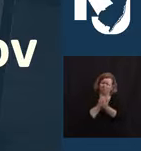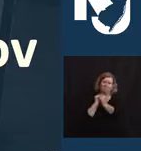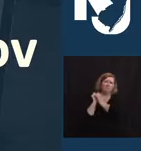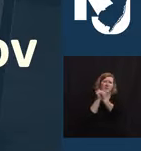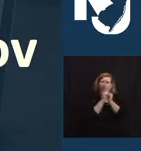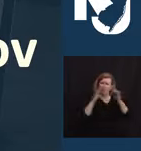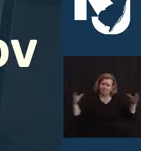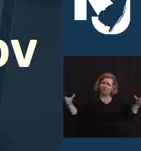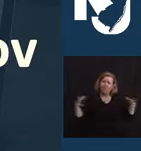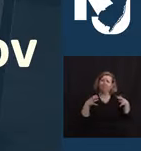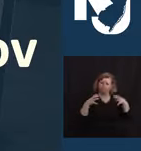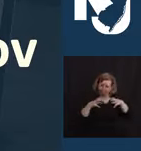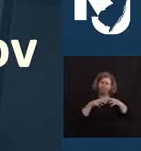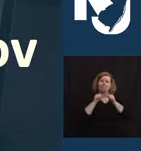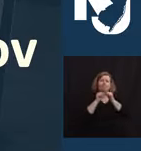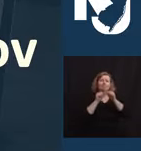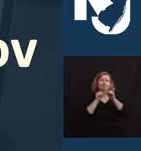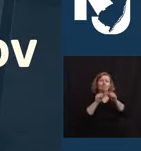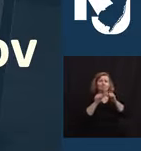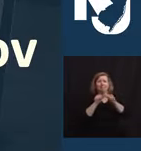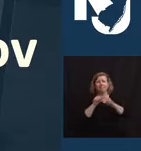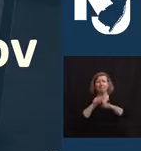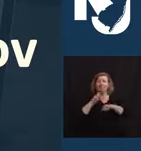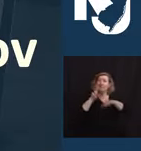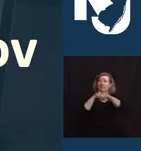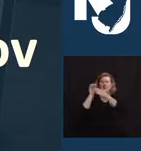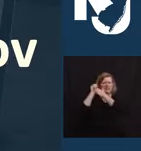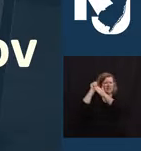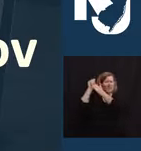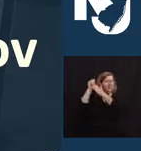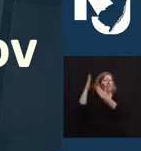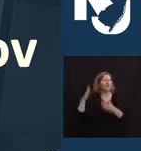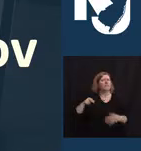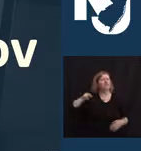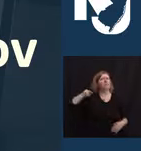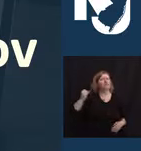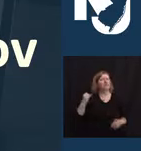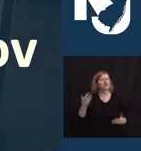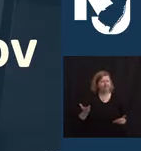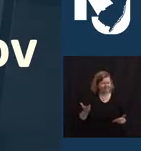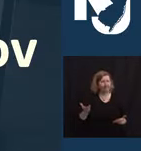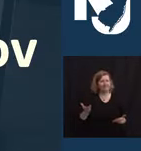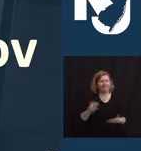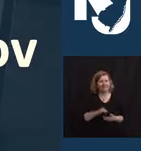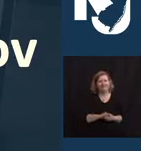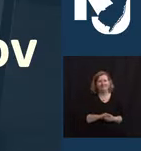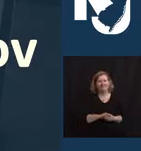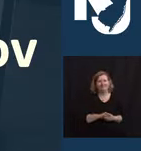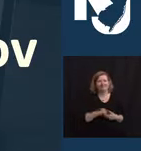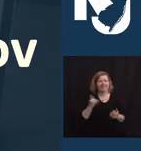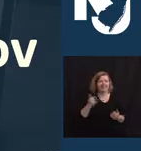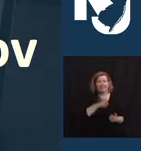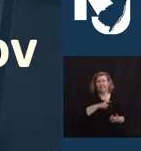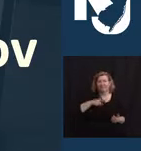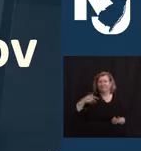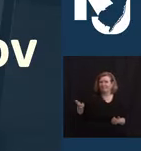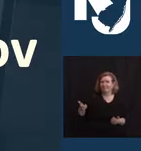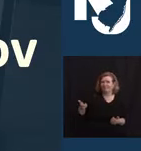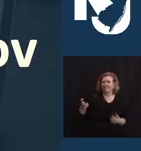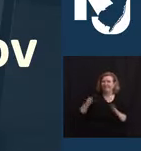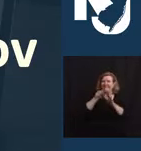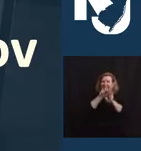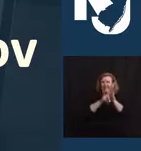continue to be a national leader. With that, it is now my pleasure to turn things over to the woman on my right, the state's